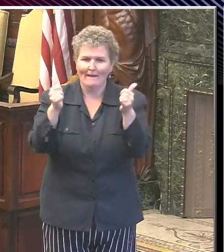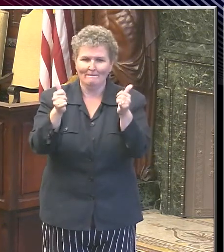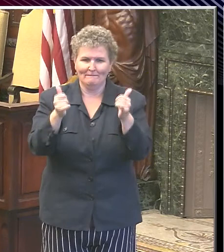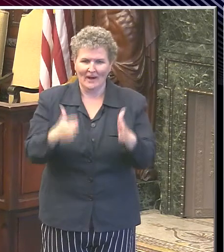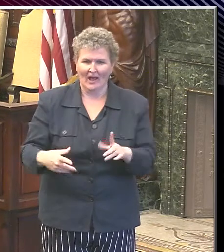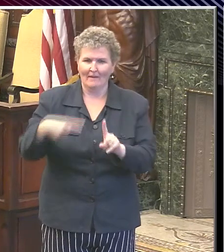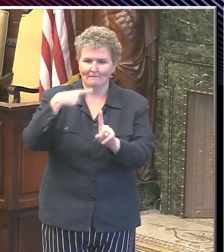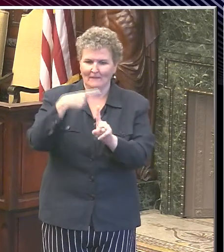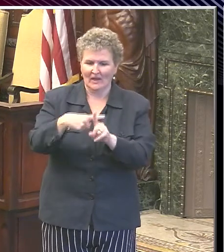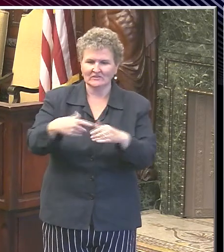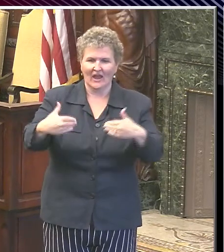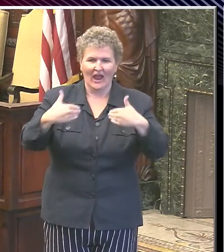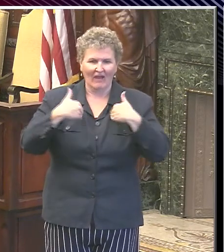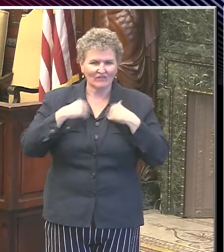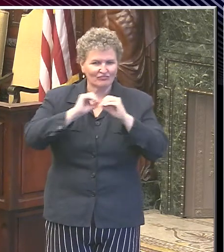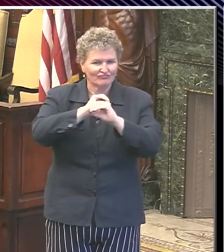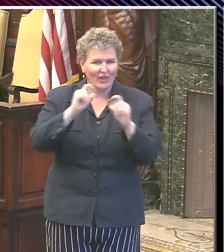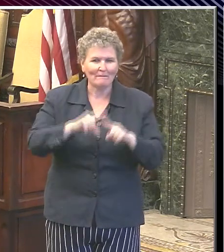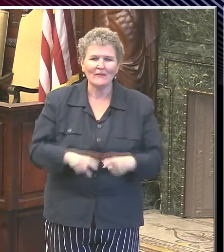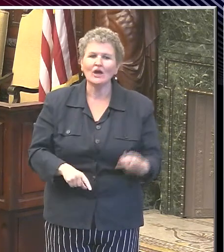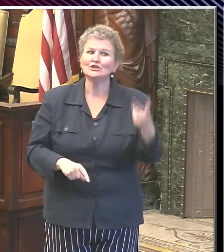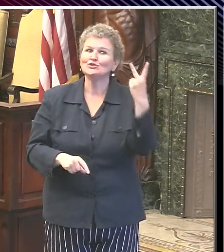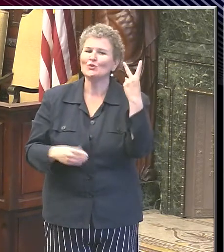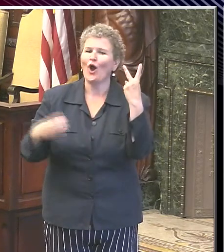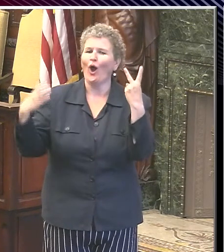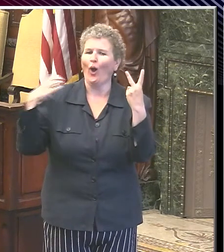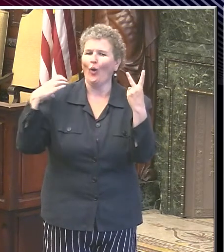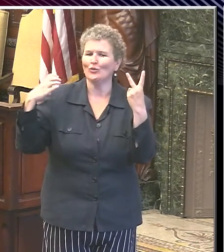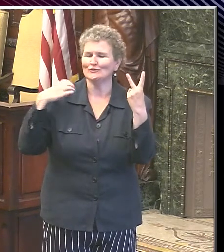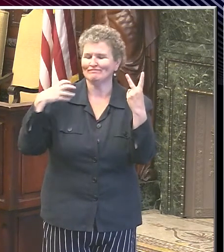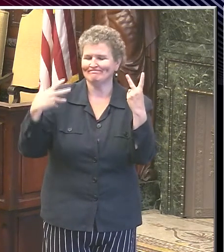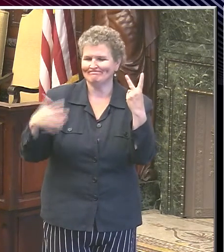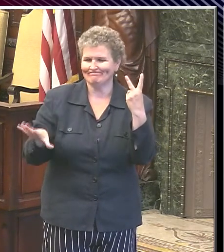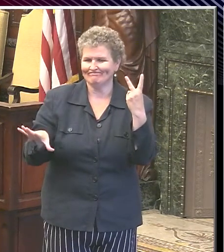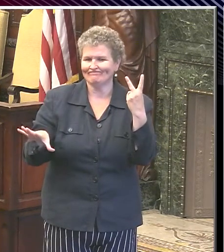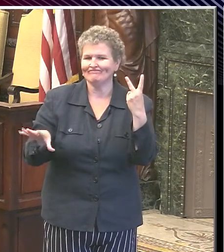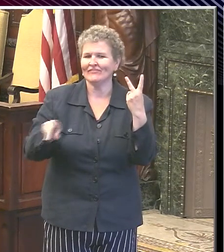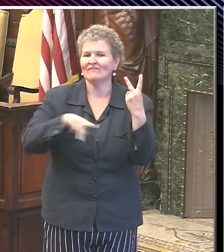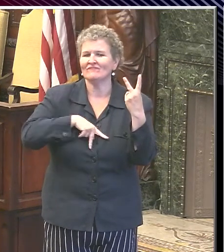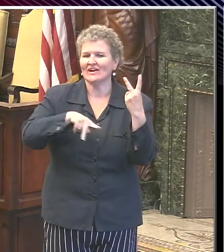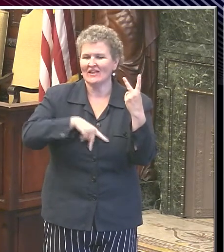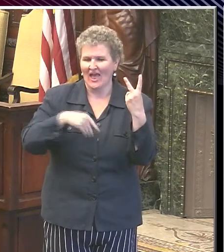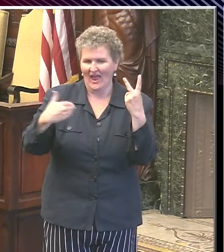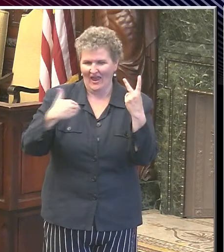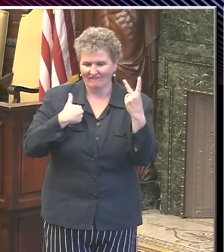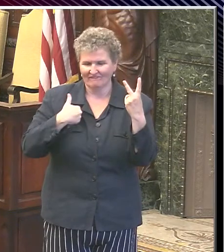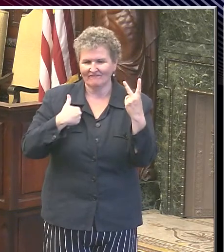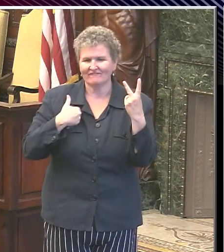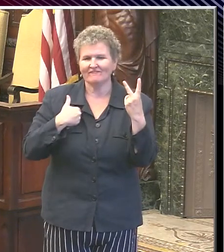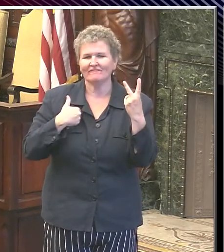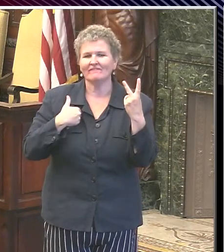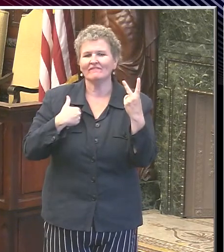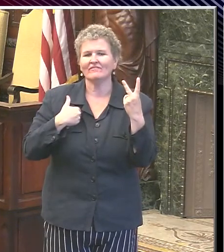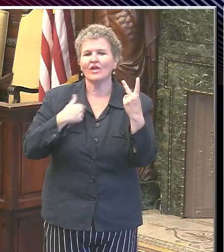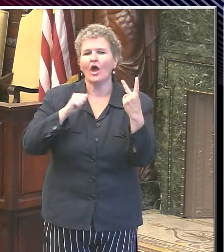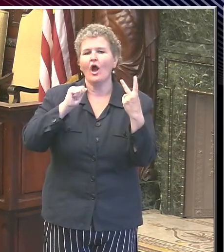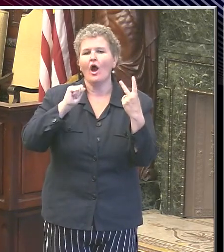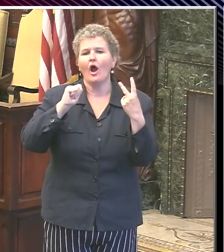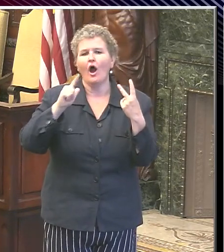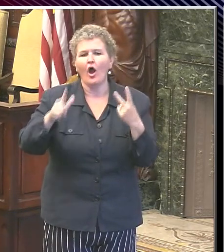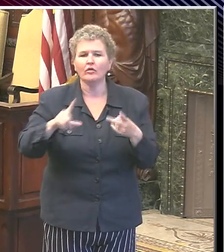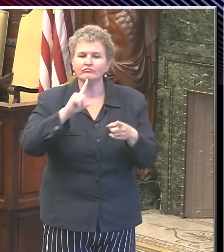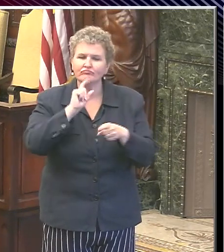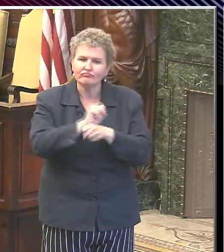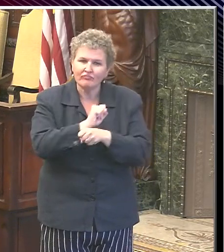positive. But two coaches, two members of the organization got it. And also they're canceling all activities at Citizens Night Park until further